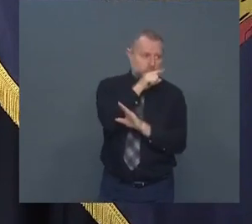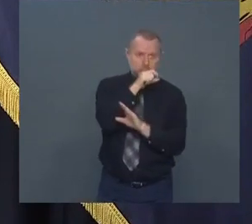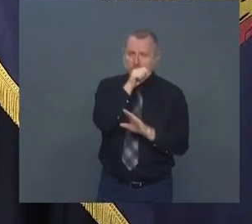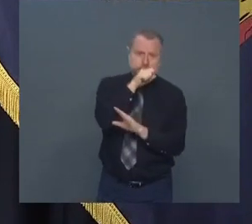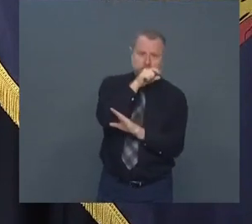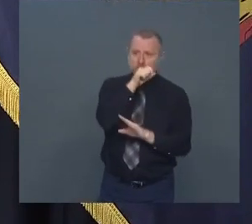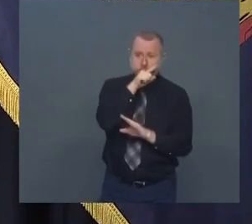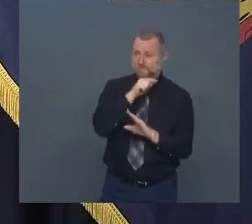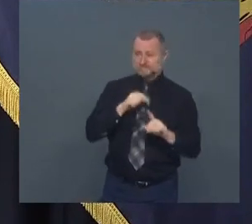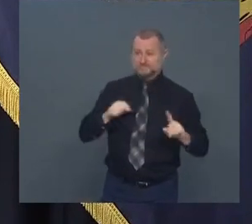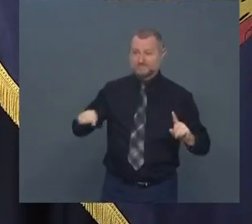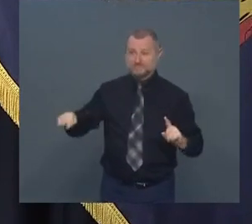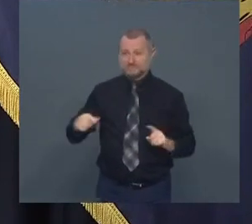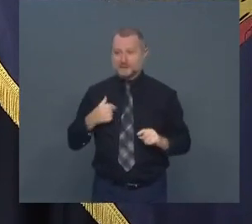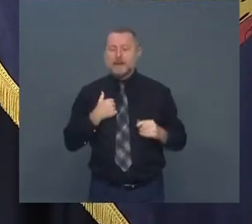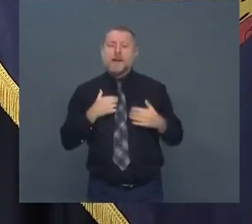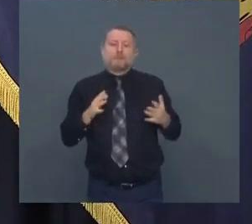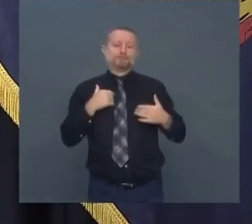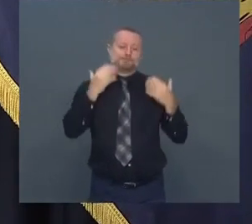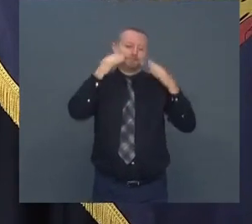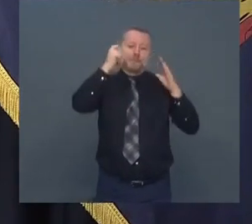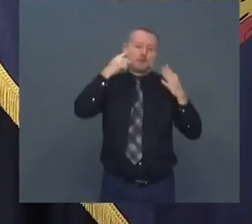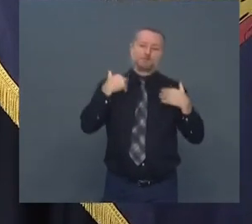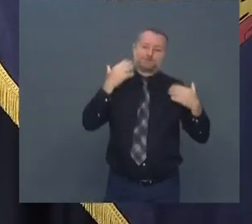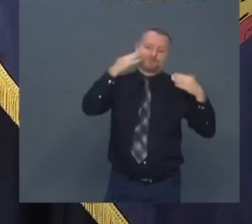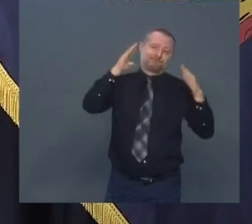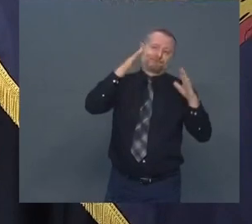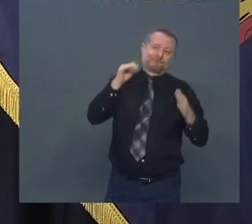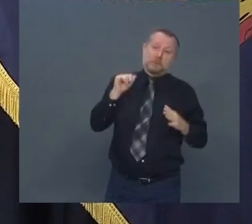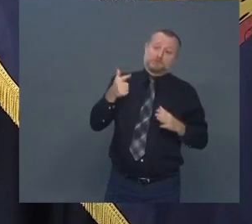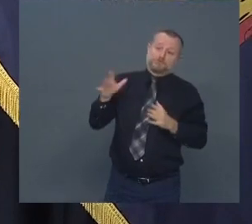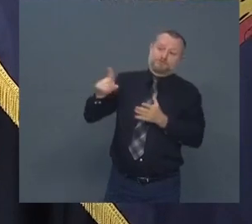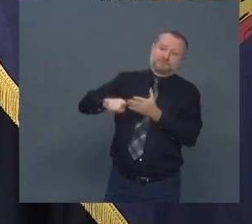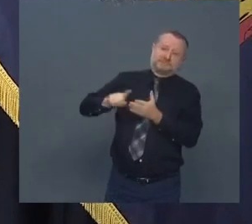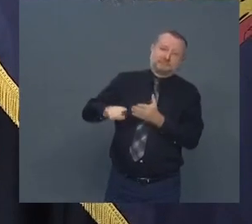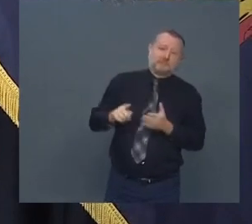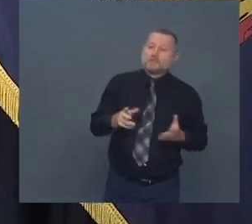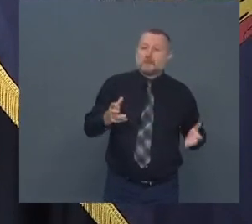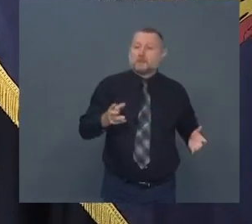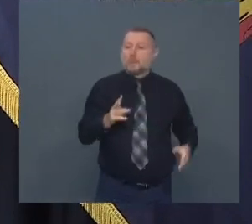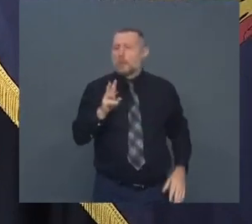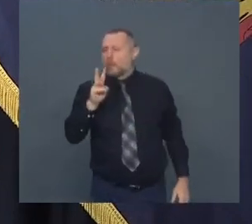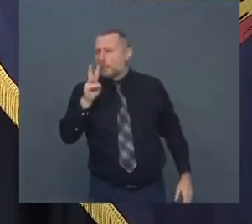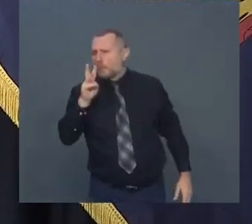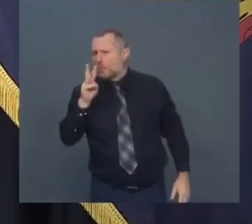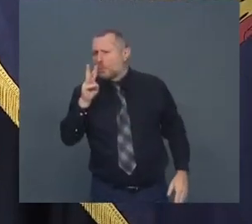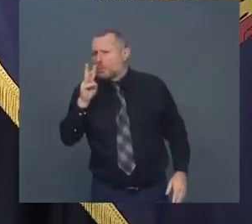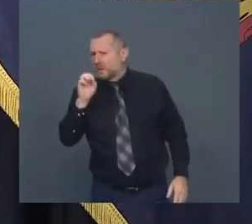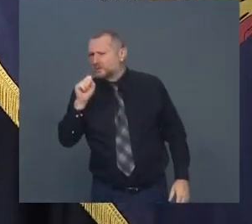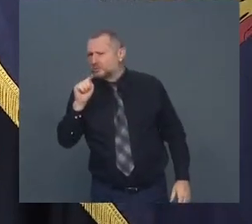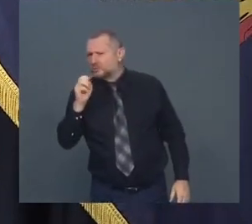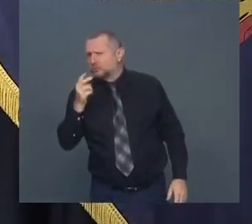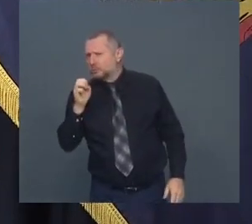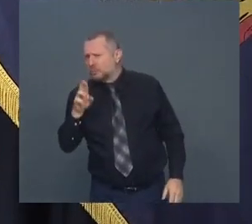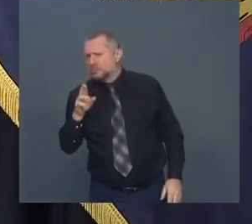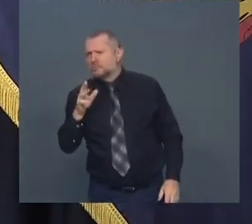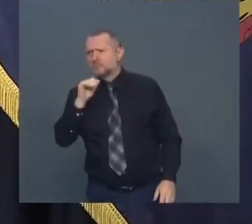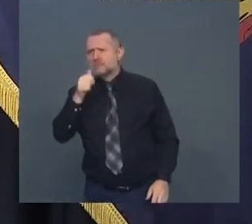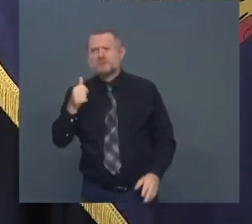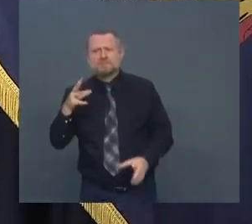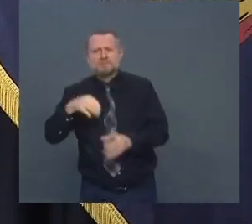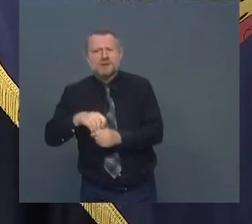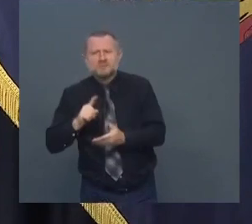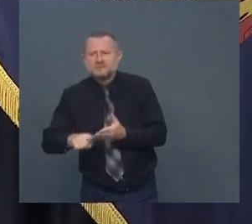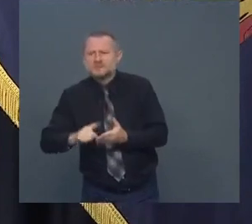investigating. I don't know why the West Chester district attorney is not investigating. I don't know why the Eastern District U.S.